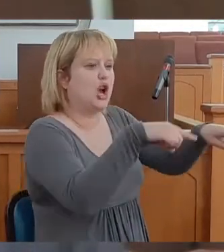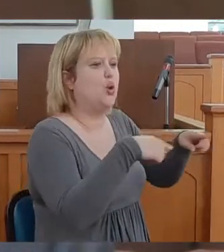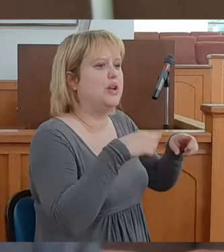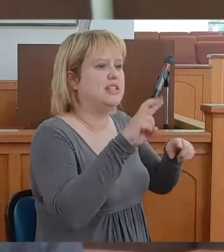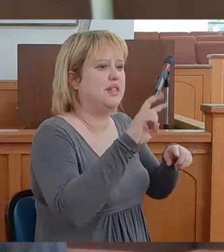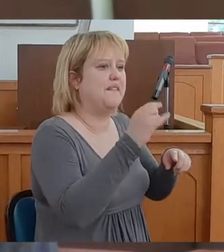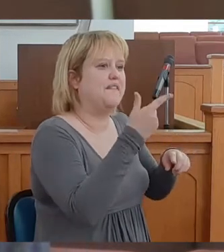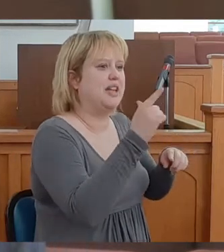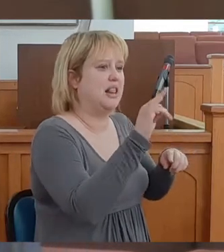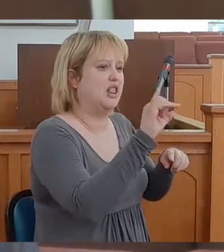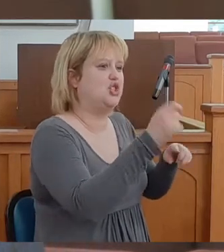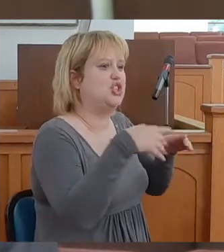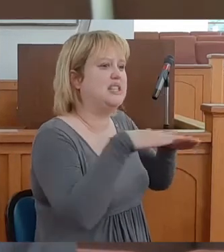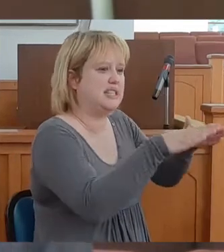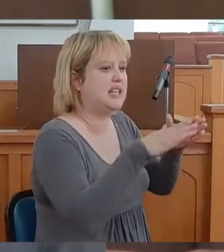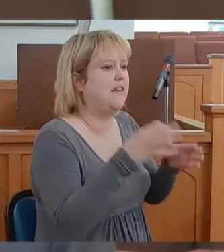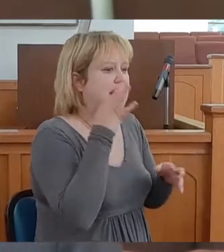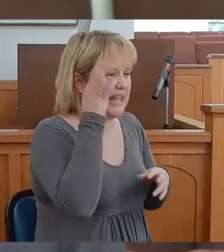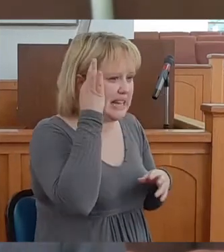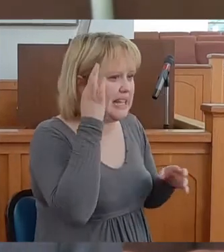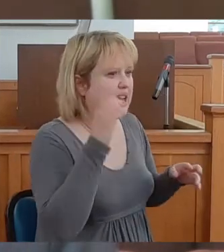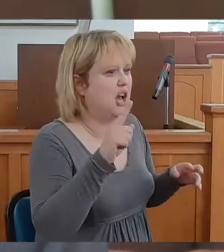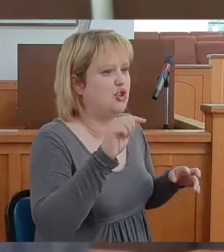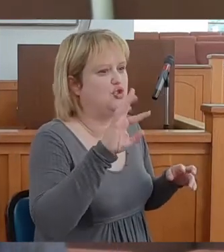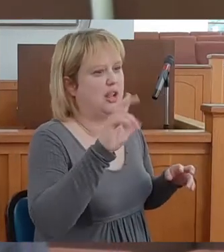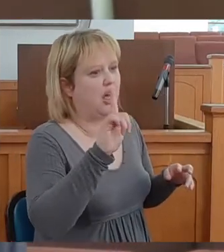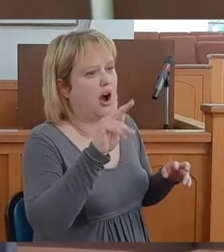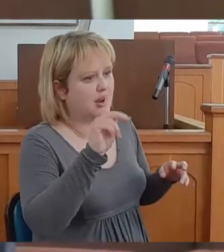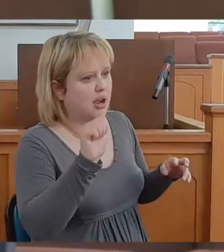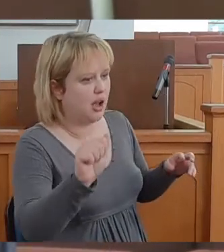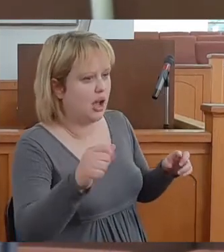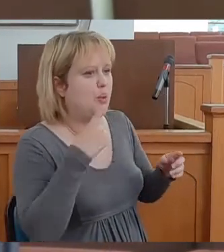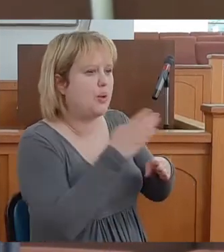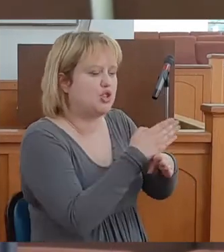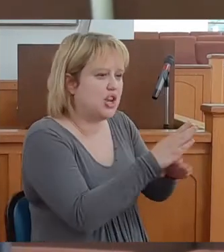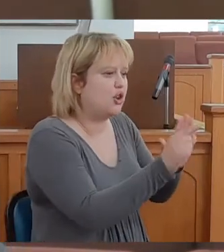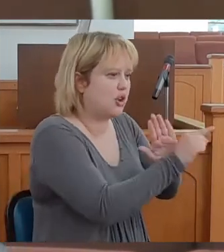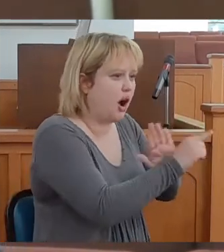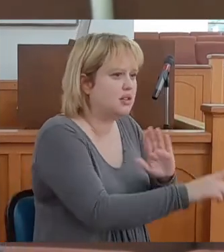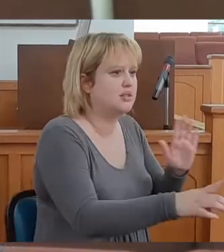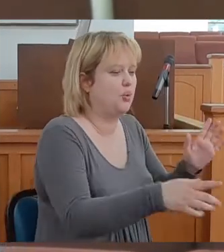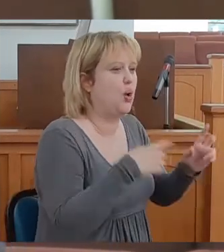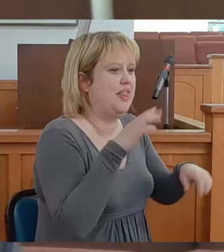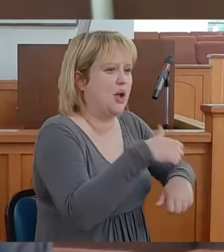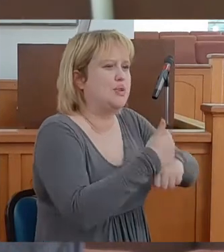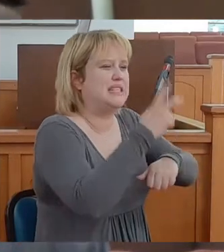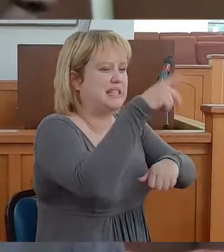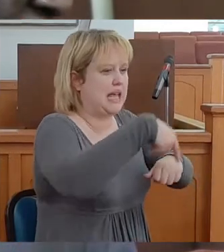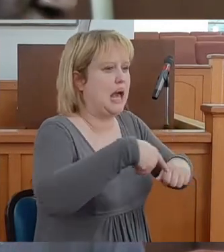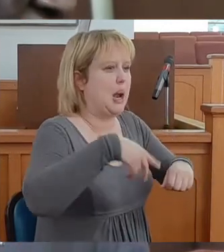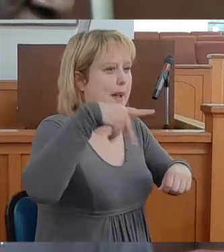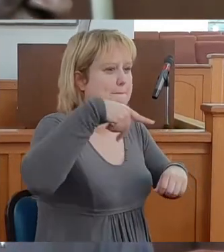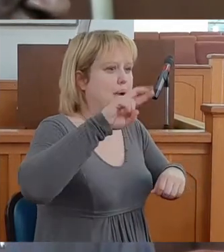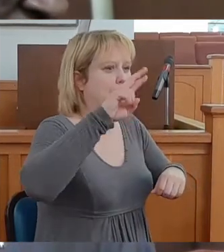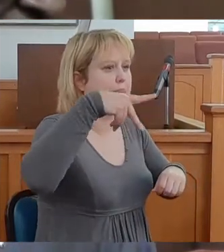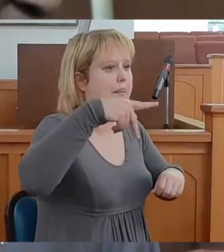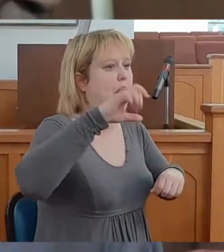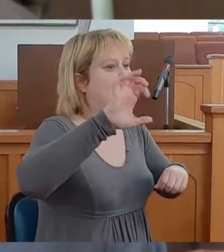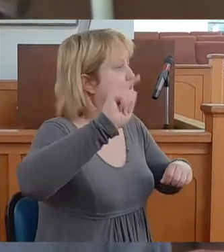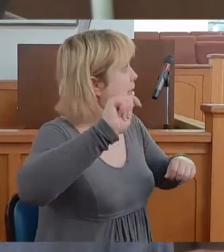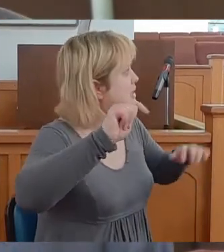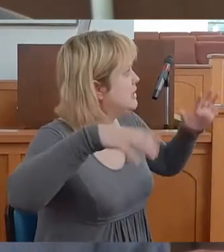villages of India and Sri Lanka, and we would share the gospel. They would set up the puppet stage.